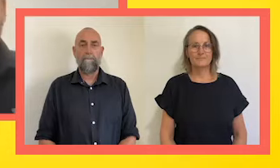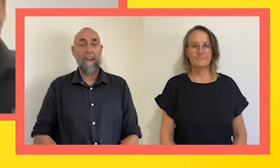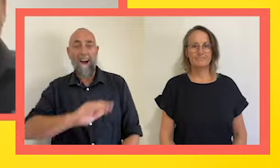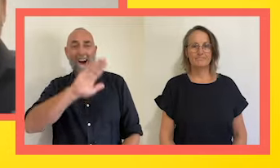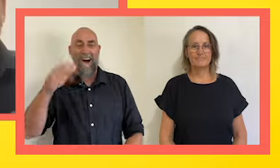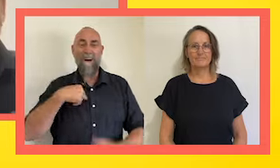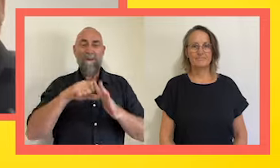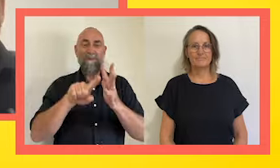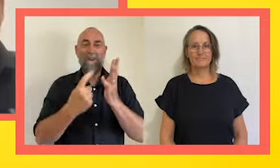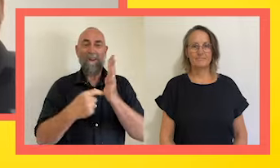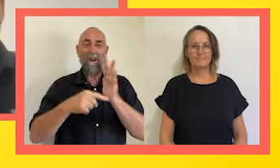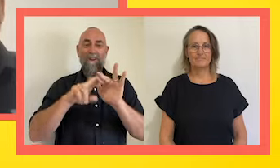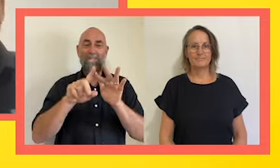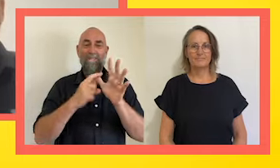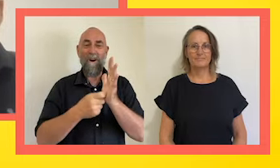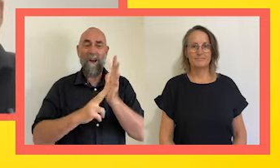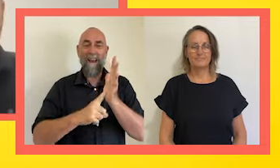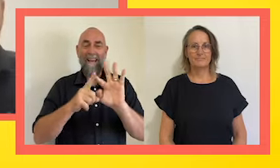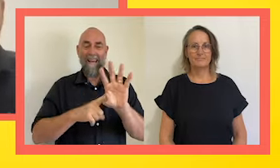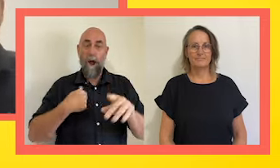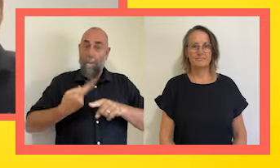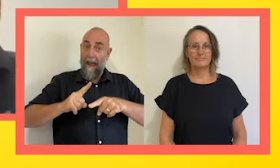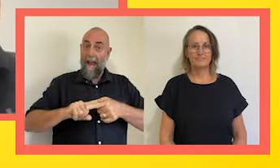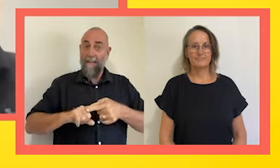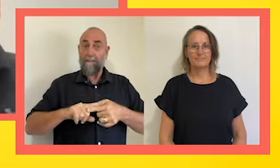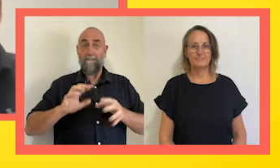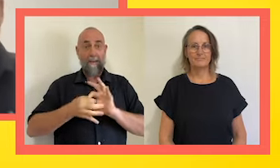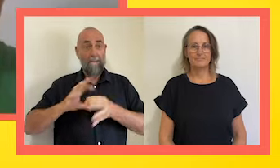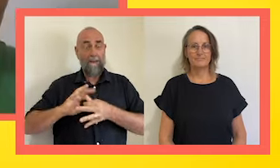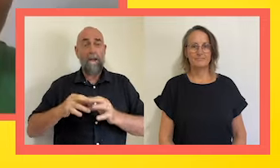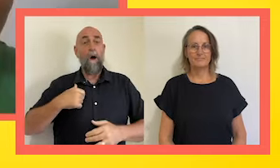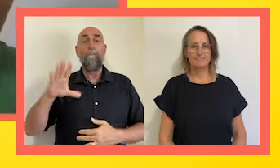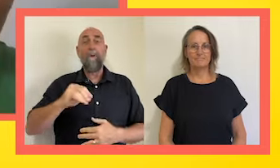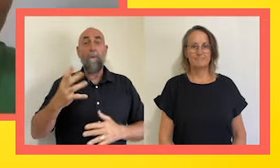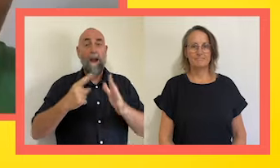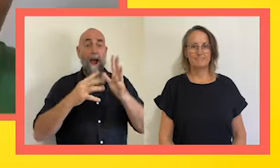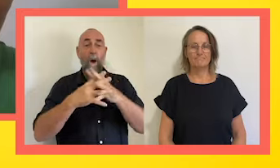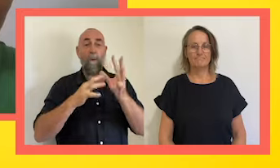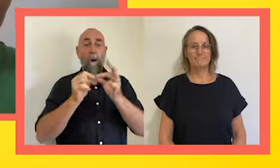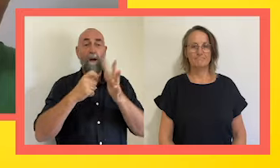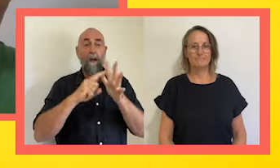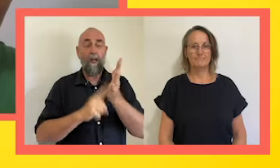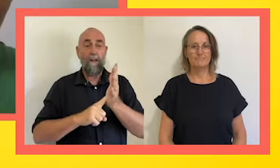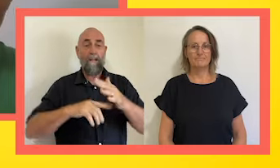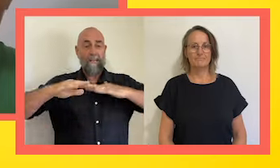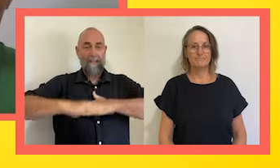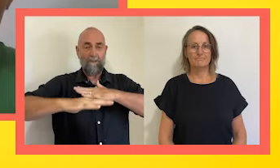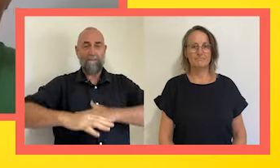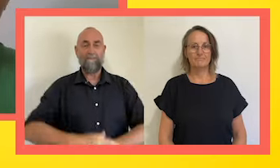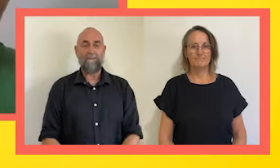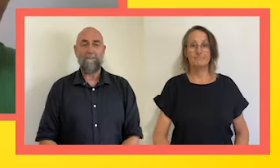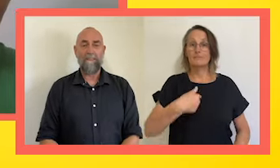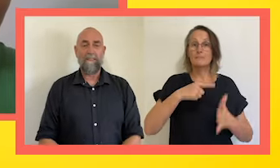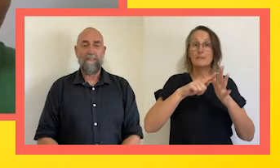Hi, I'm Kurt Fearnley, Paralympian, and I'm coming to you from a Wobbuckle country. And I'm Paralympian Sarah Rose. I'm broadcasting